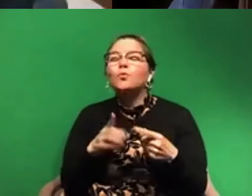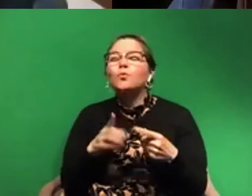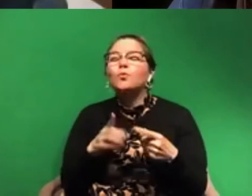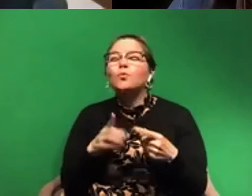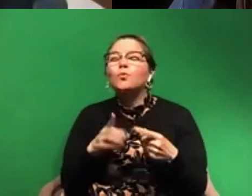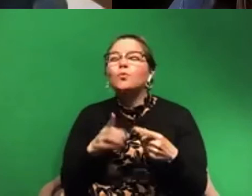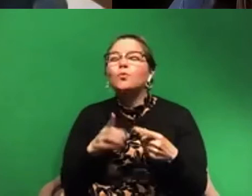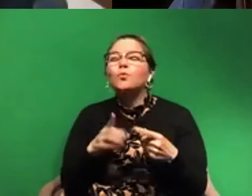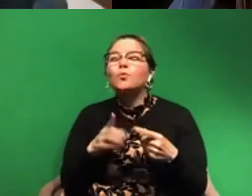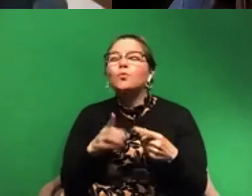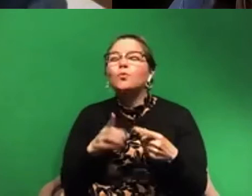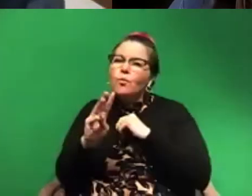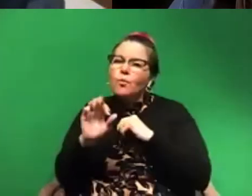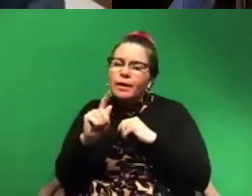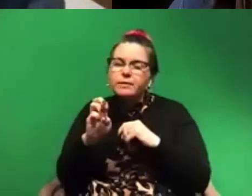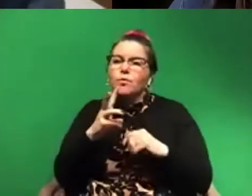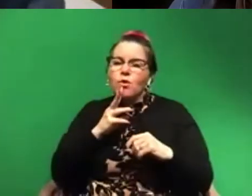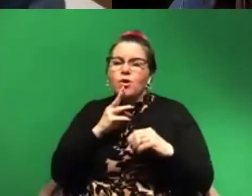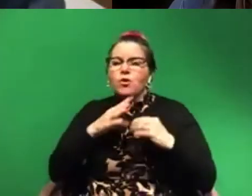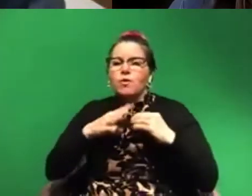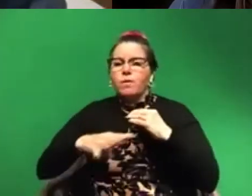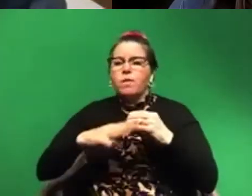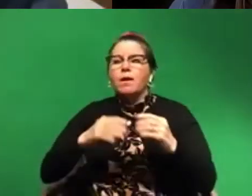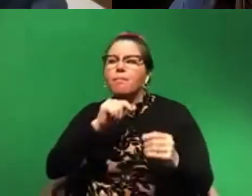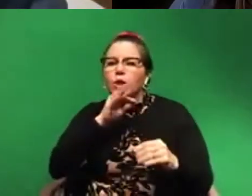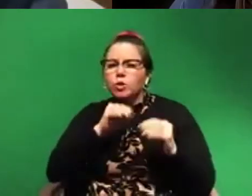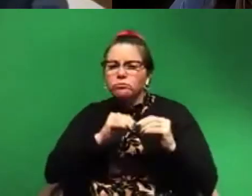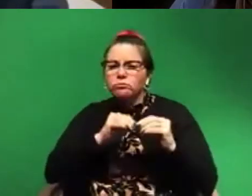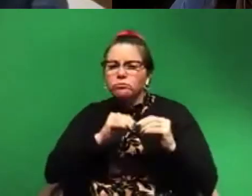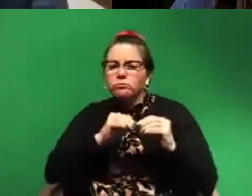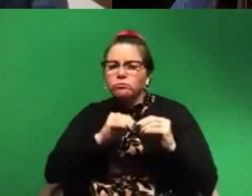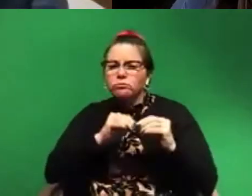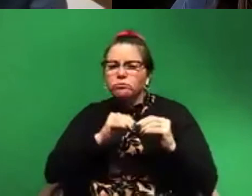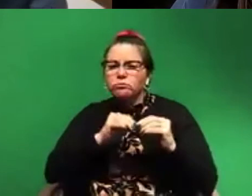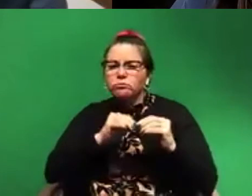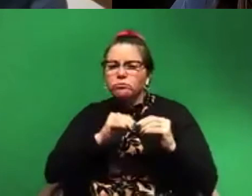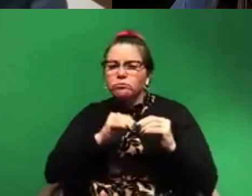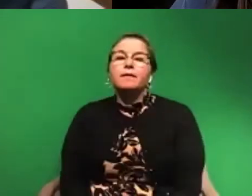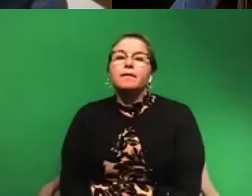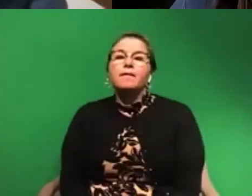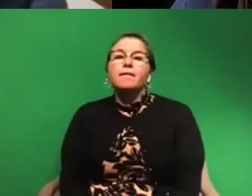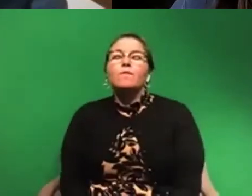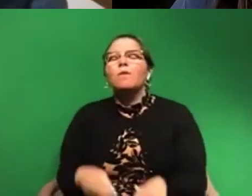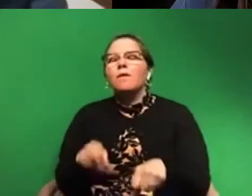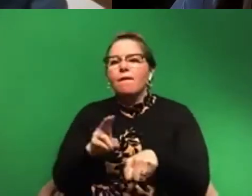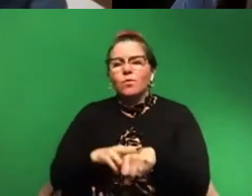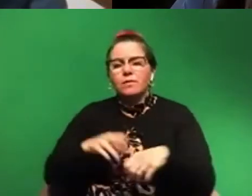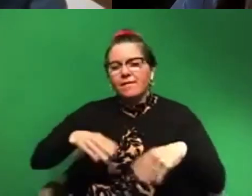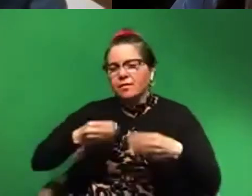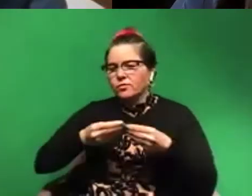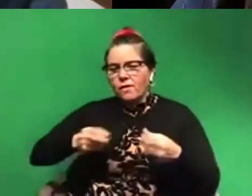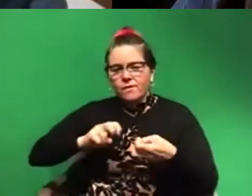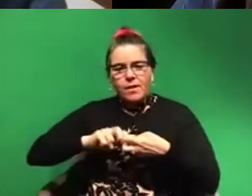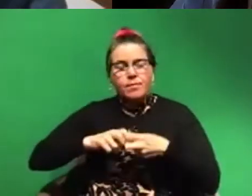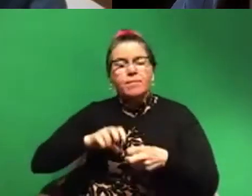um, pollution. Um, what I can tell you is that, of course we haven't solved that problem, but oh my God, we're so much